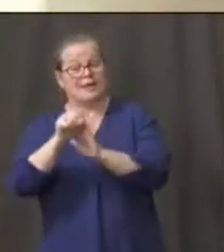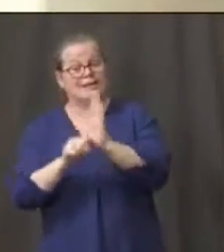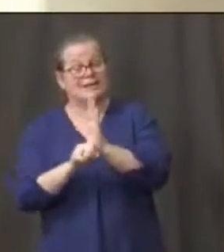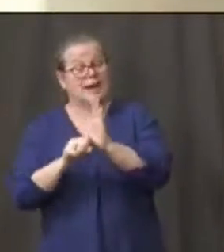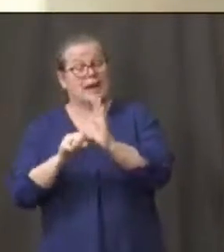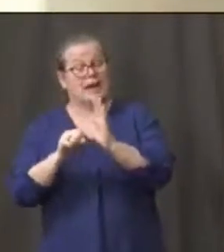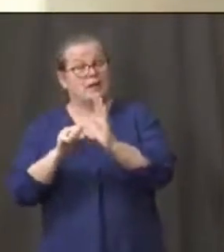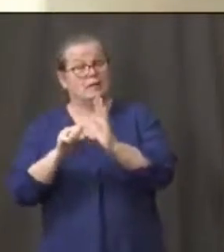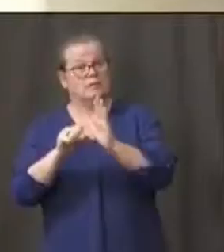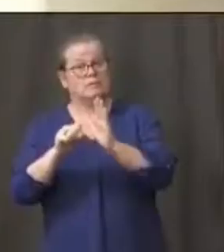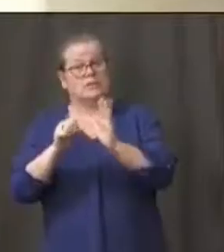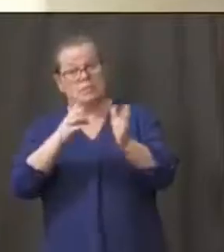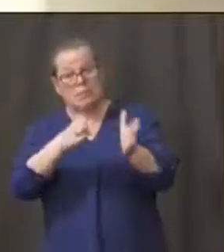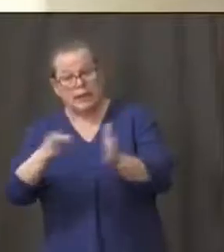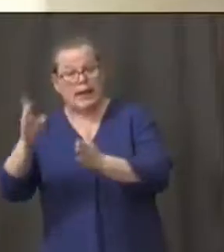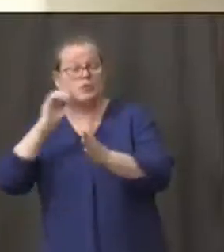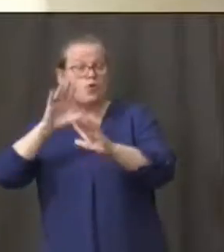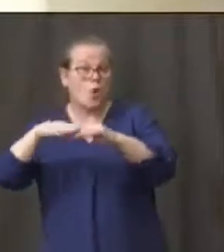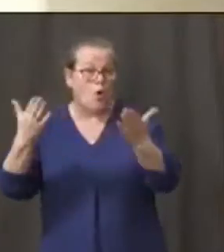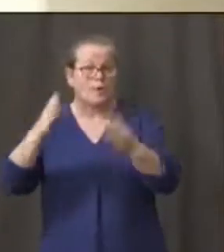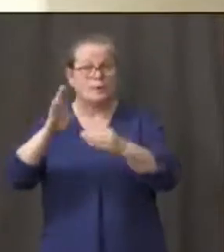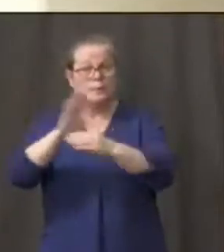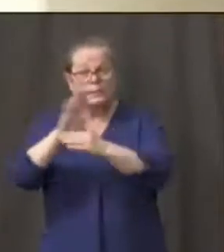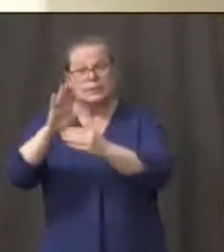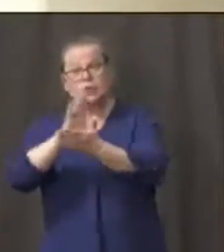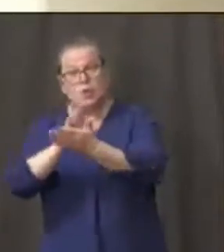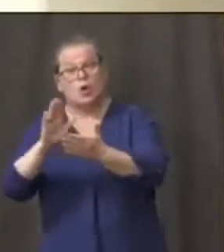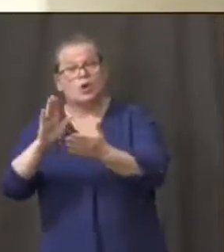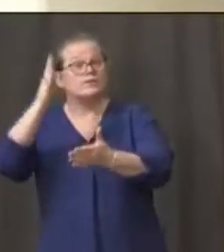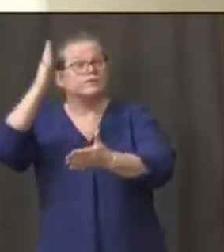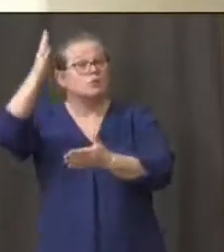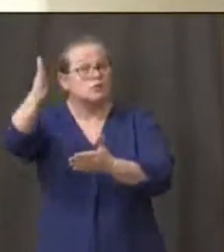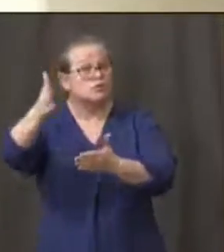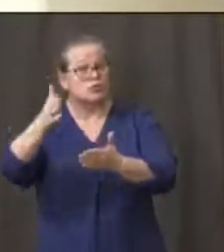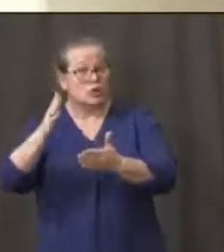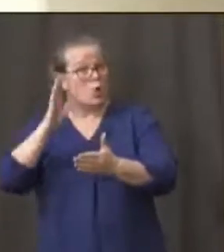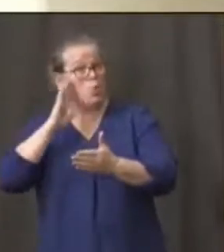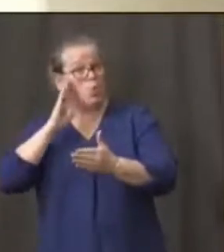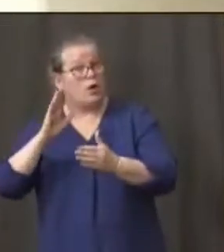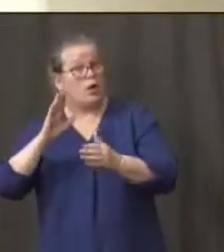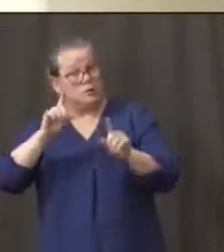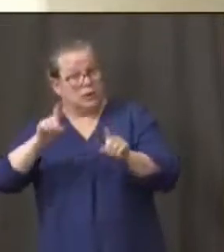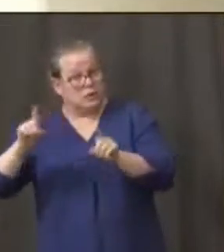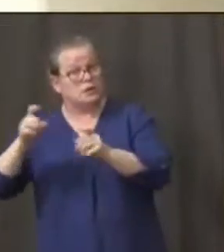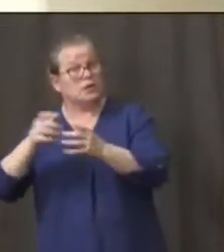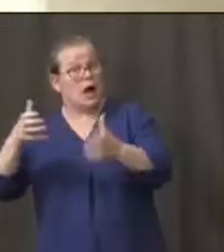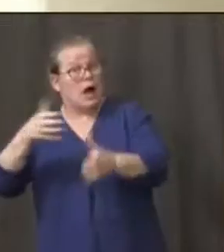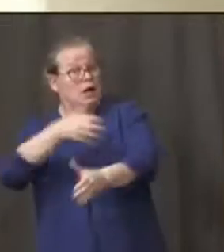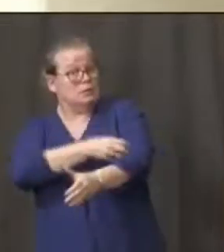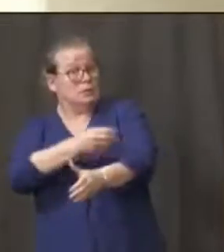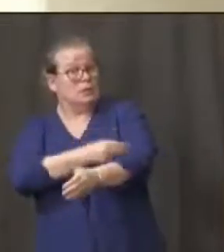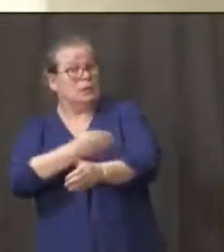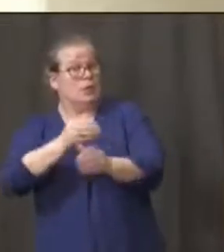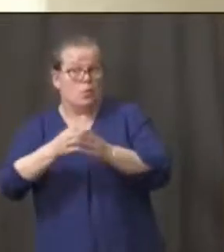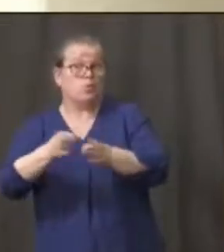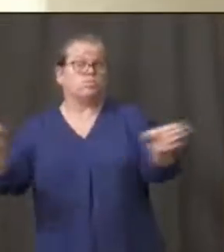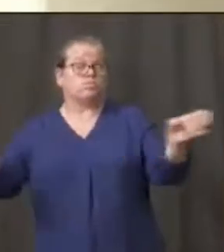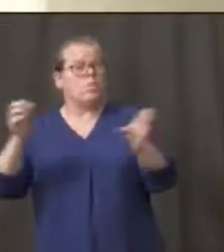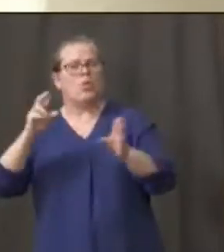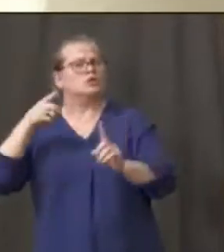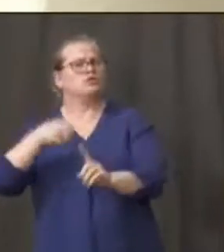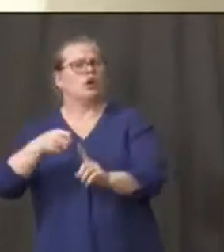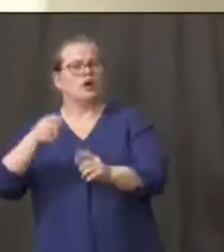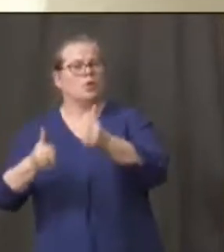businesses and schools and things like that and do you expect to do widespread antibody testing or would it be more targeted? Want to have fun with that?